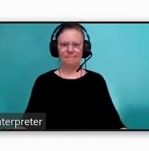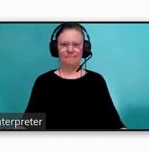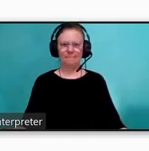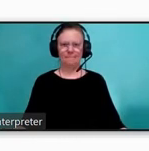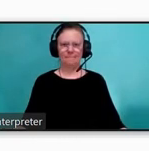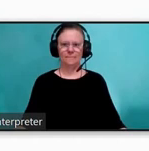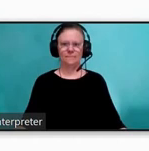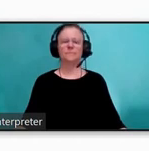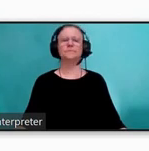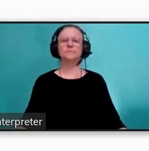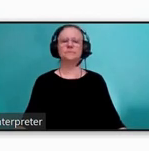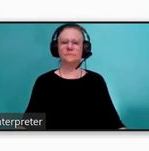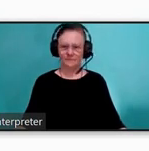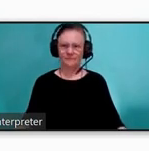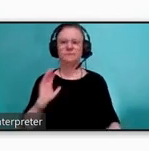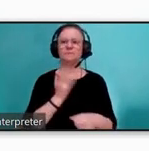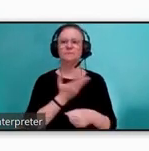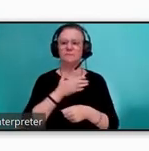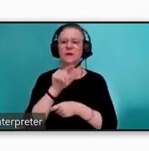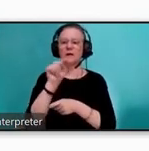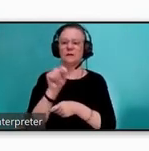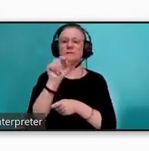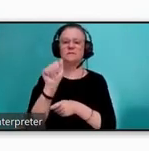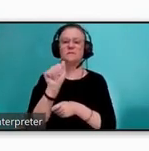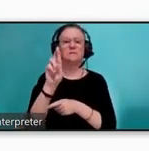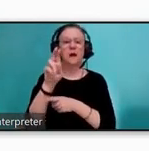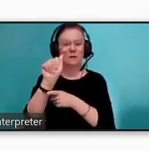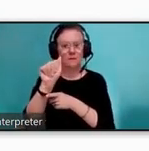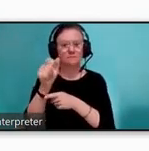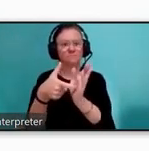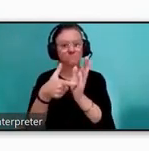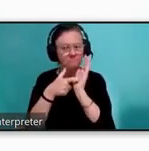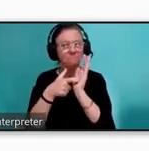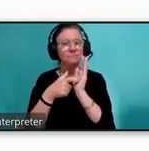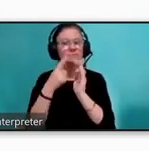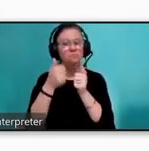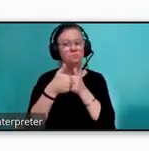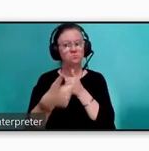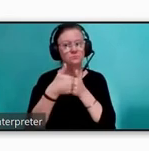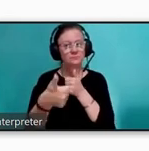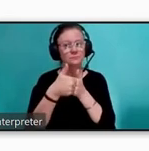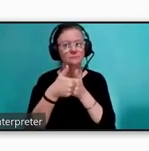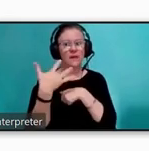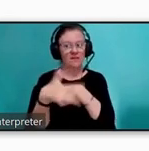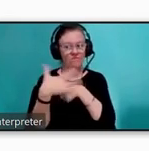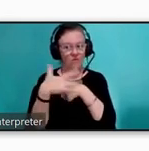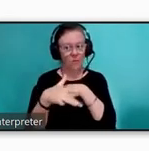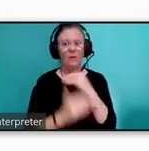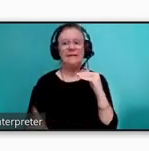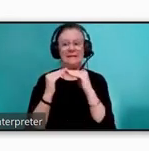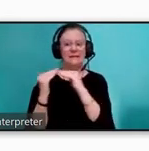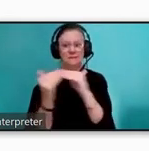The Toledo Area Regional Transit Authority is required to ensure its transit service is available equally